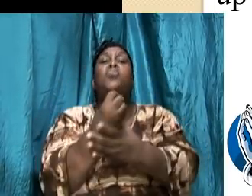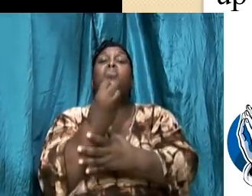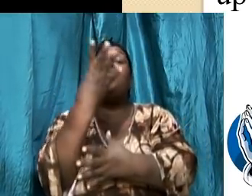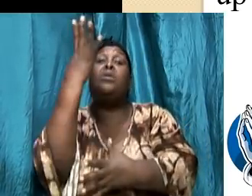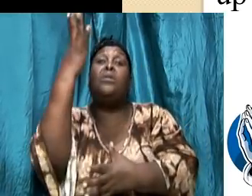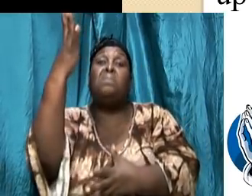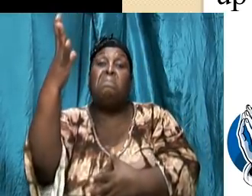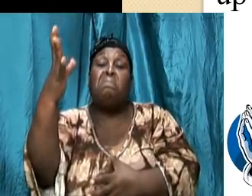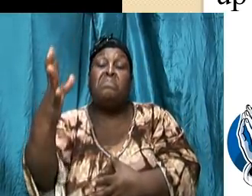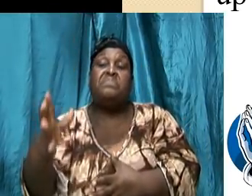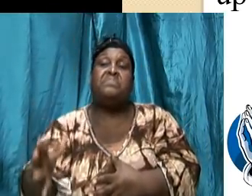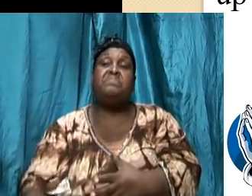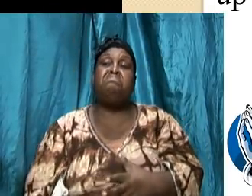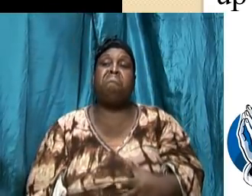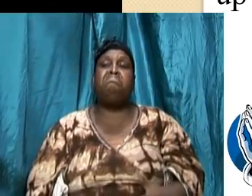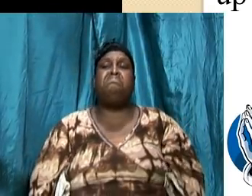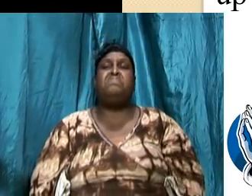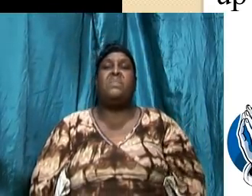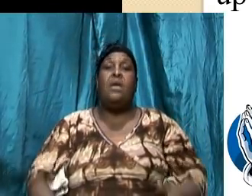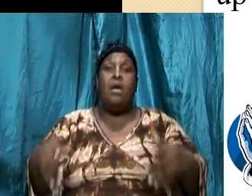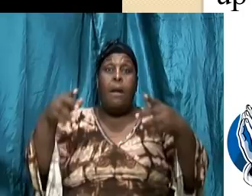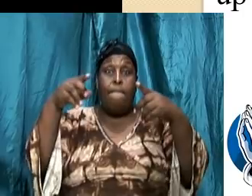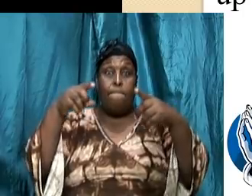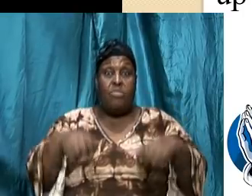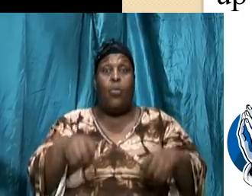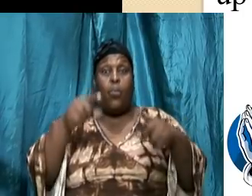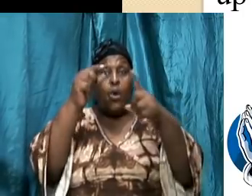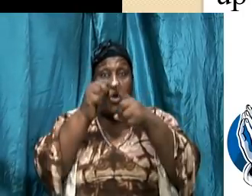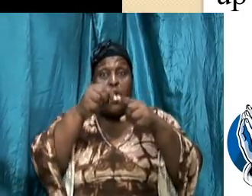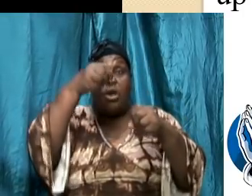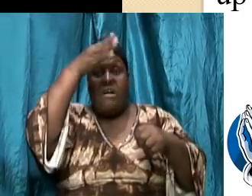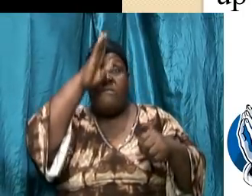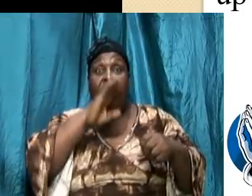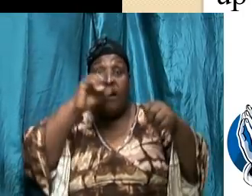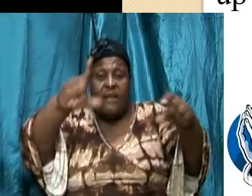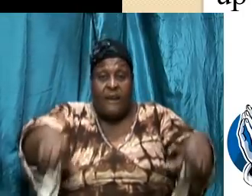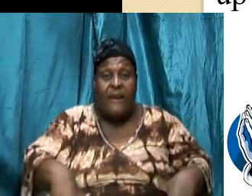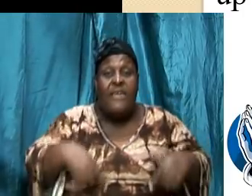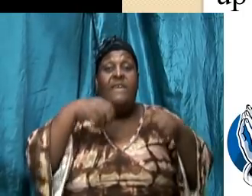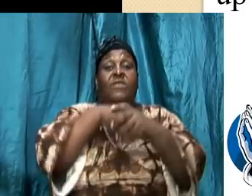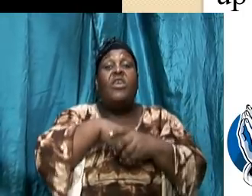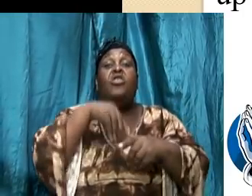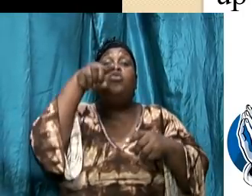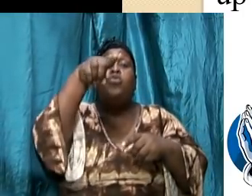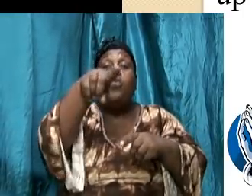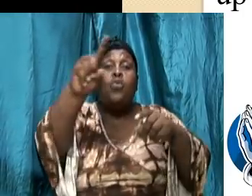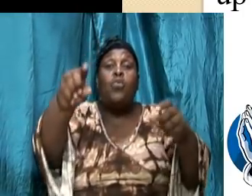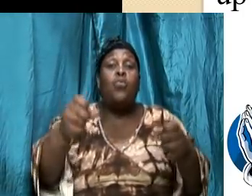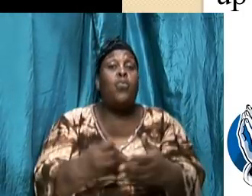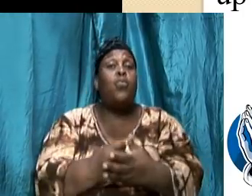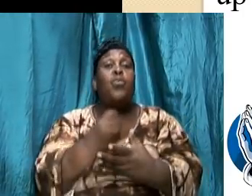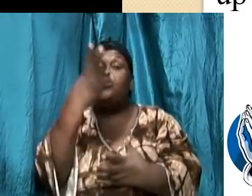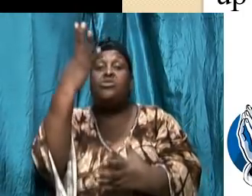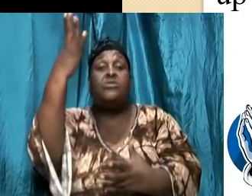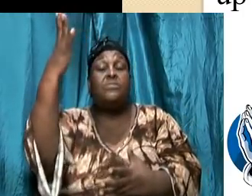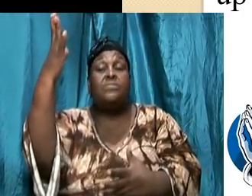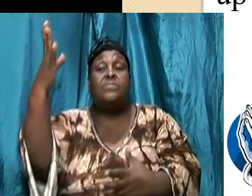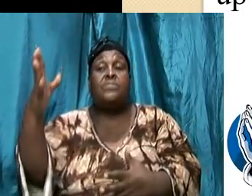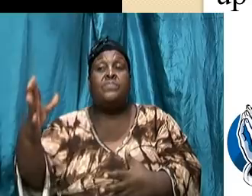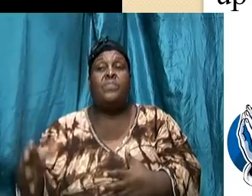let the word of Christ dwell in you richly